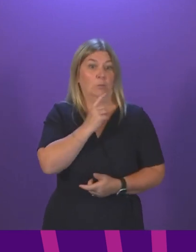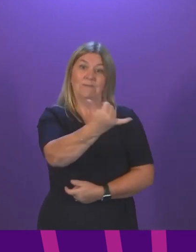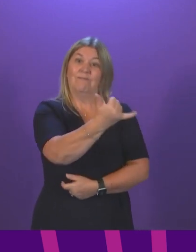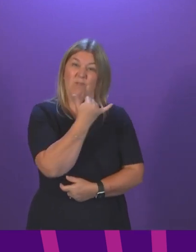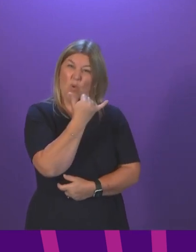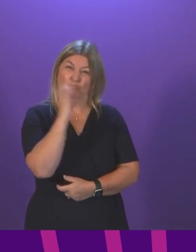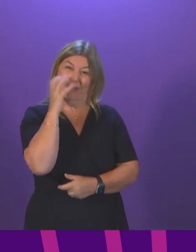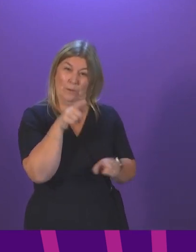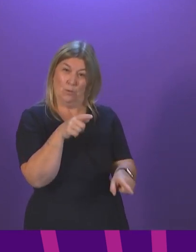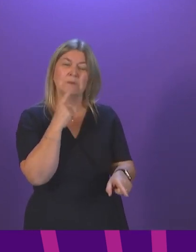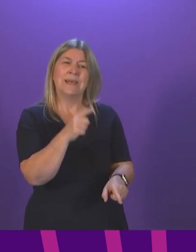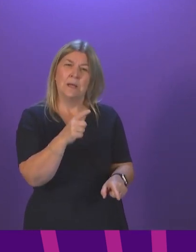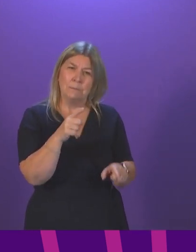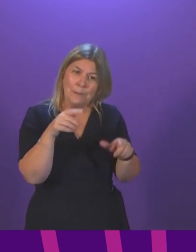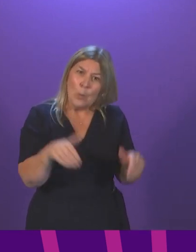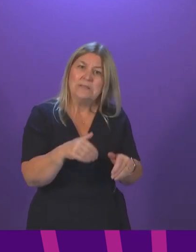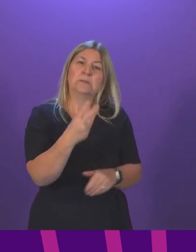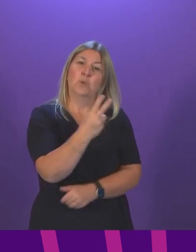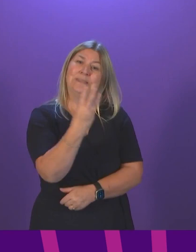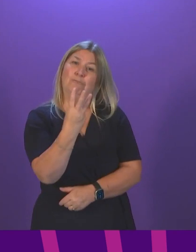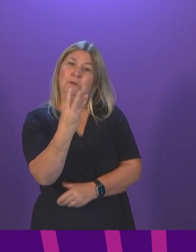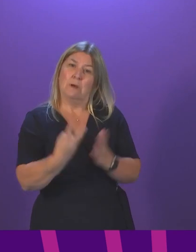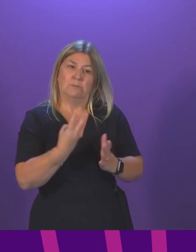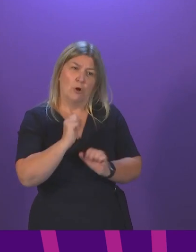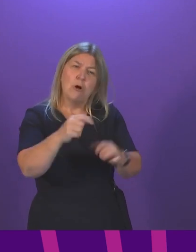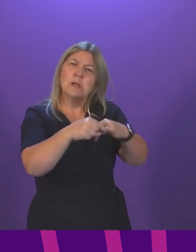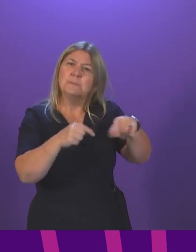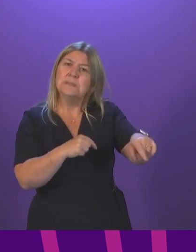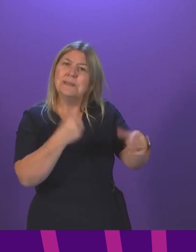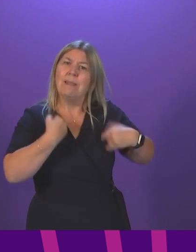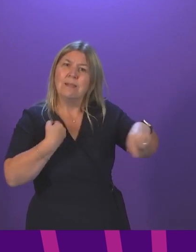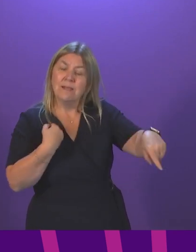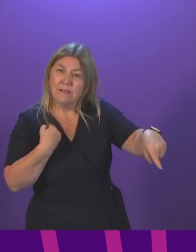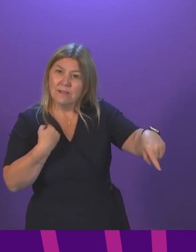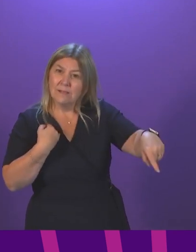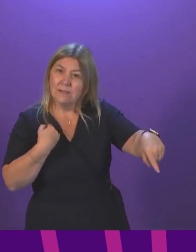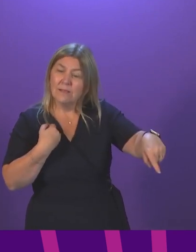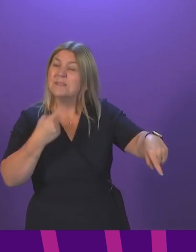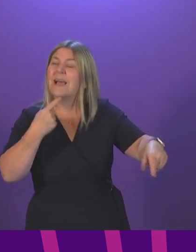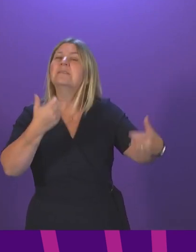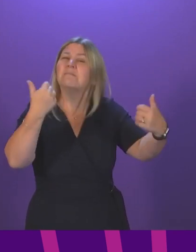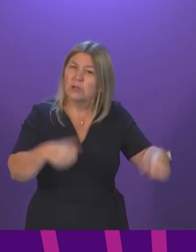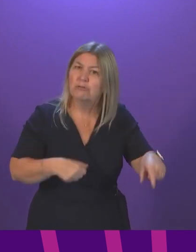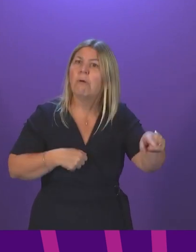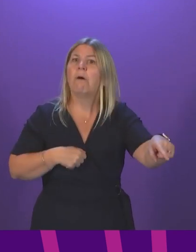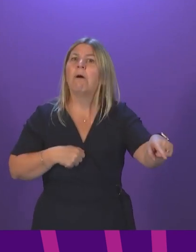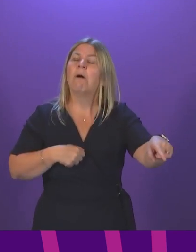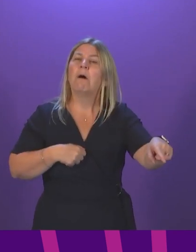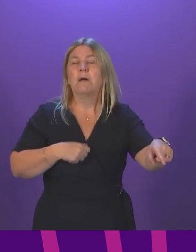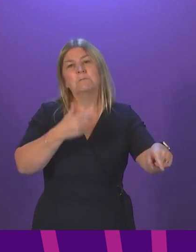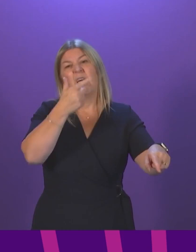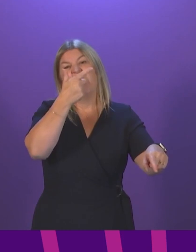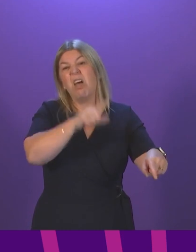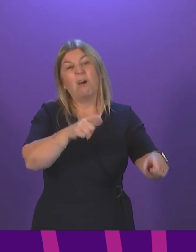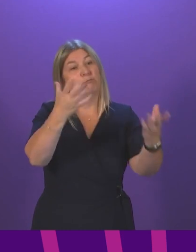a 23-hour wait for an ambulance for her husband. She thinks that eventually, and these are her words, their luck is